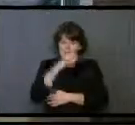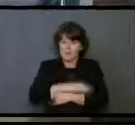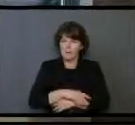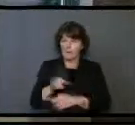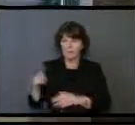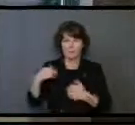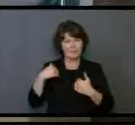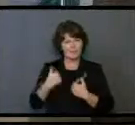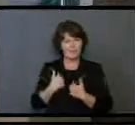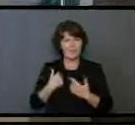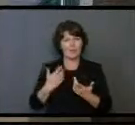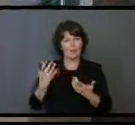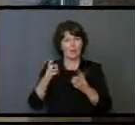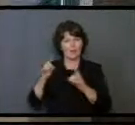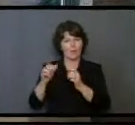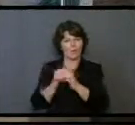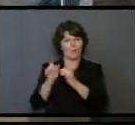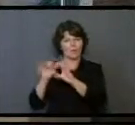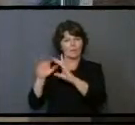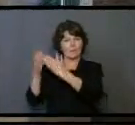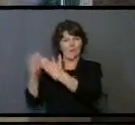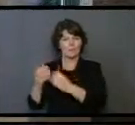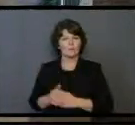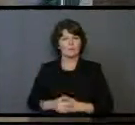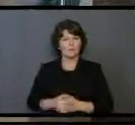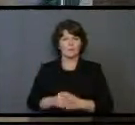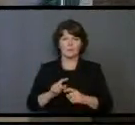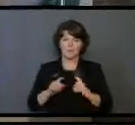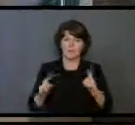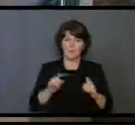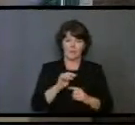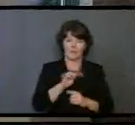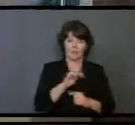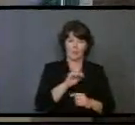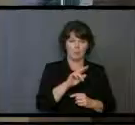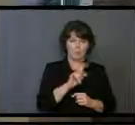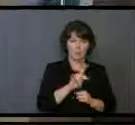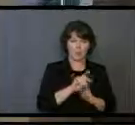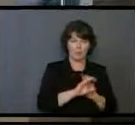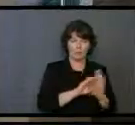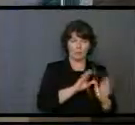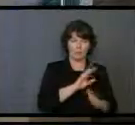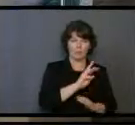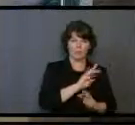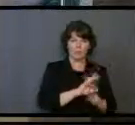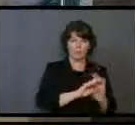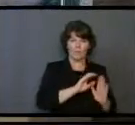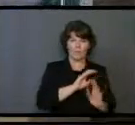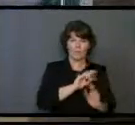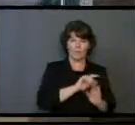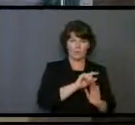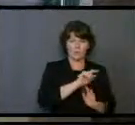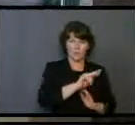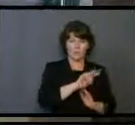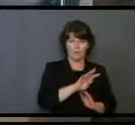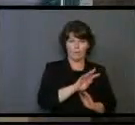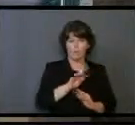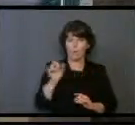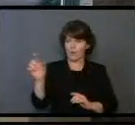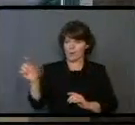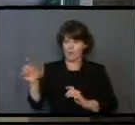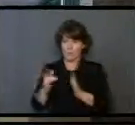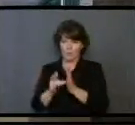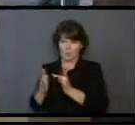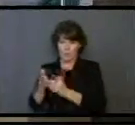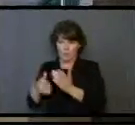Something else happened instead. And Mark tells us in his Gospel from Mark 6, verse 34. When Jesus landed and saw a